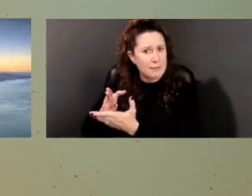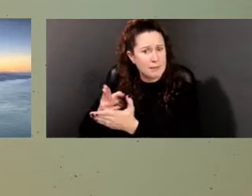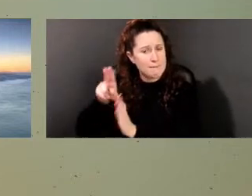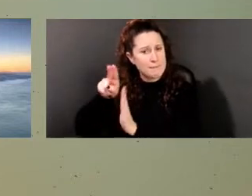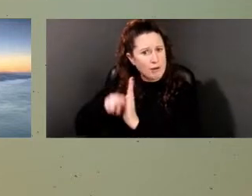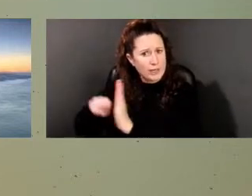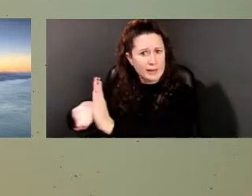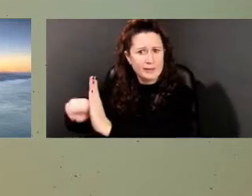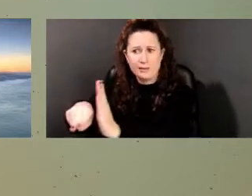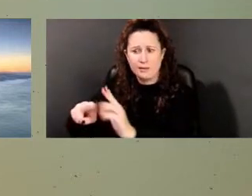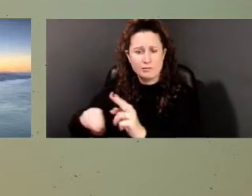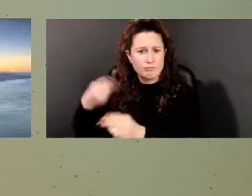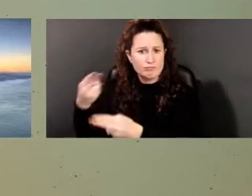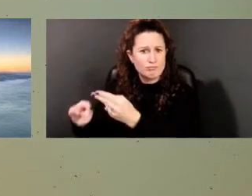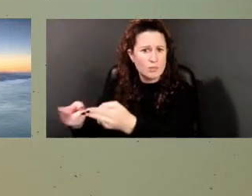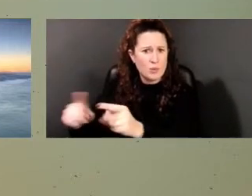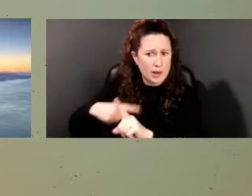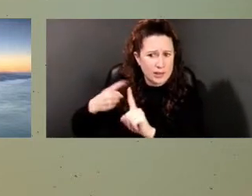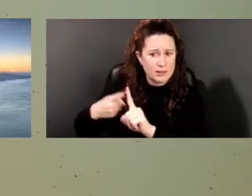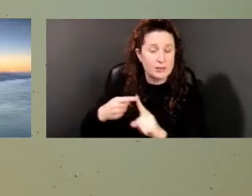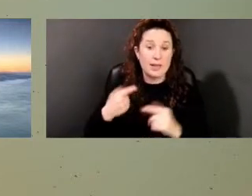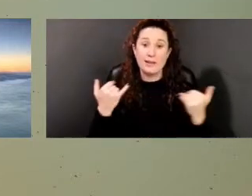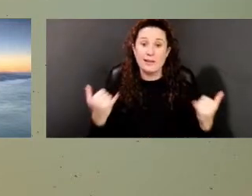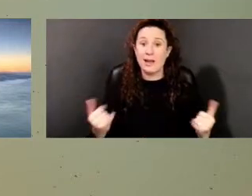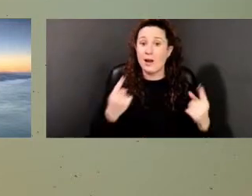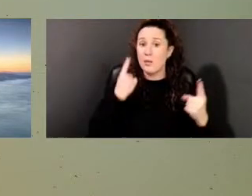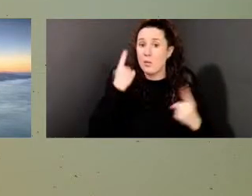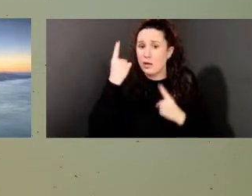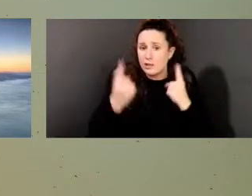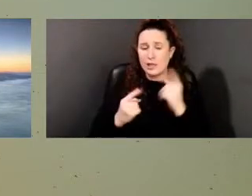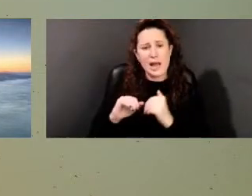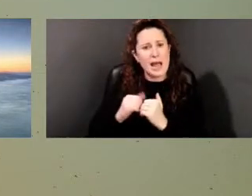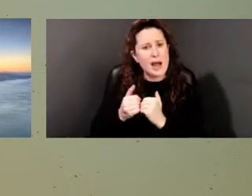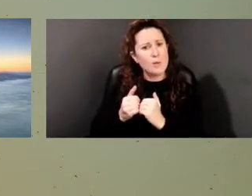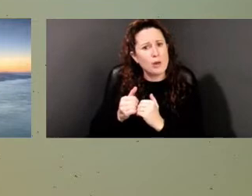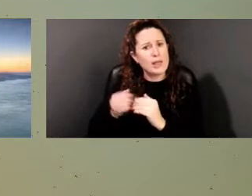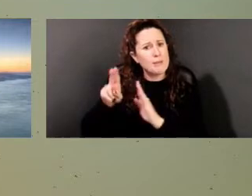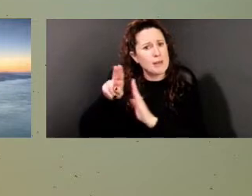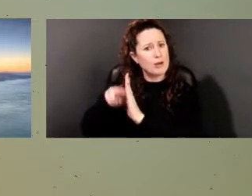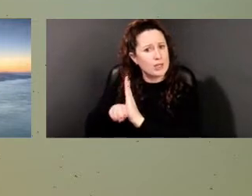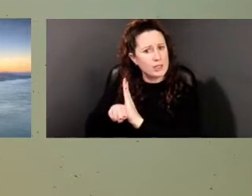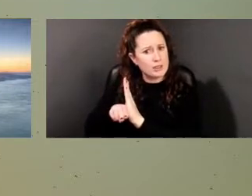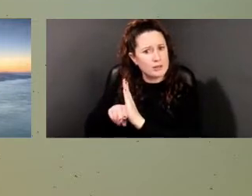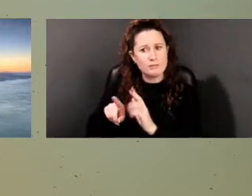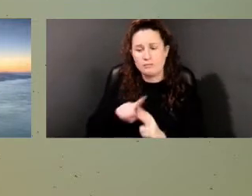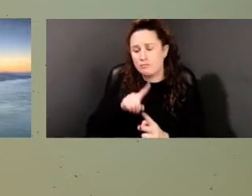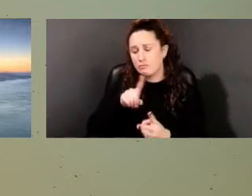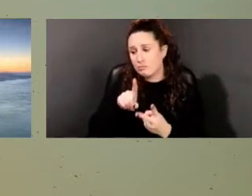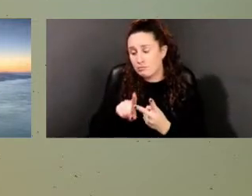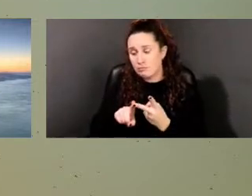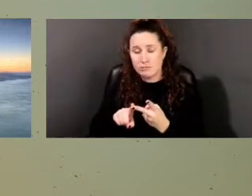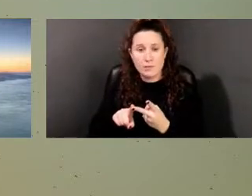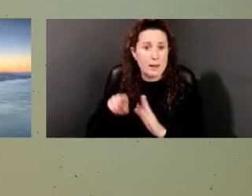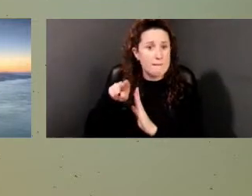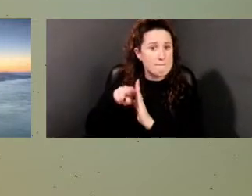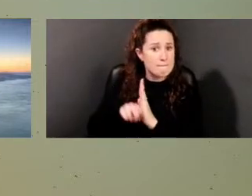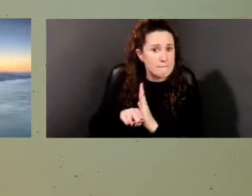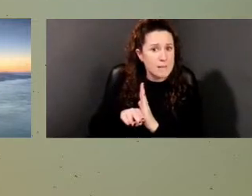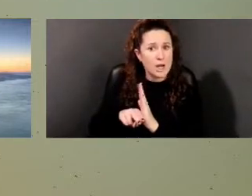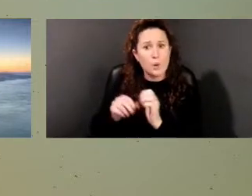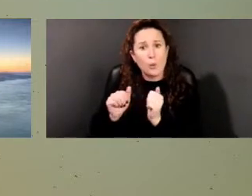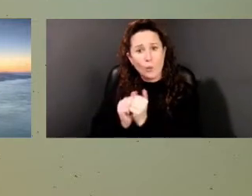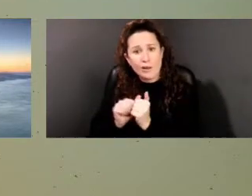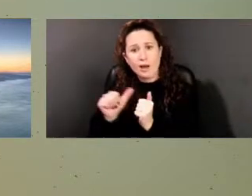in, how they were buried, whether or not there had been services, um, you know, for